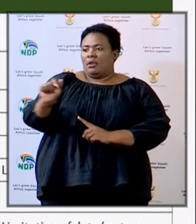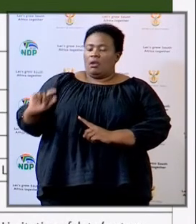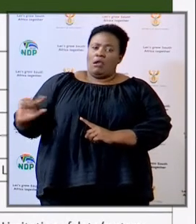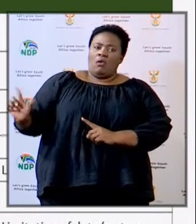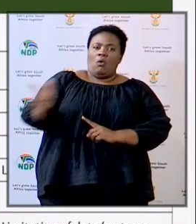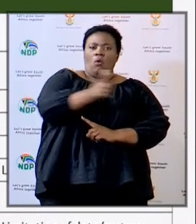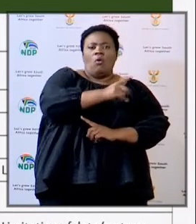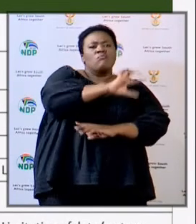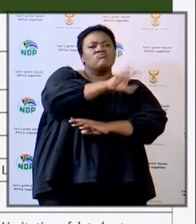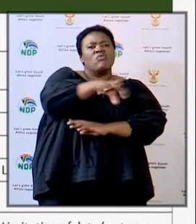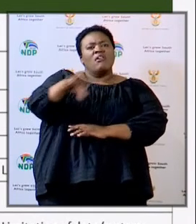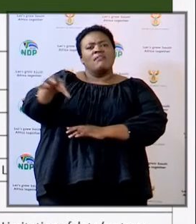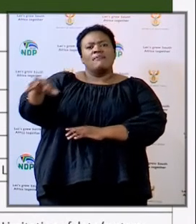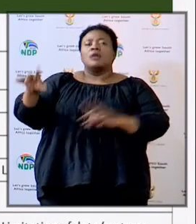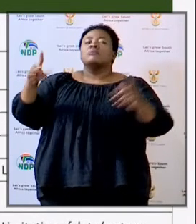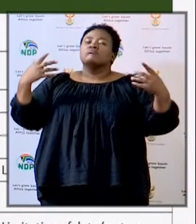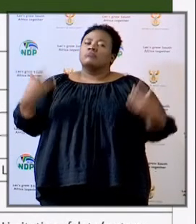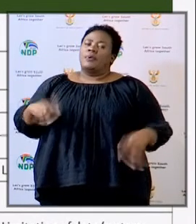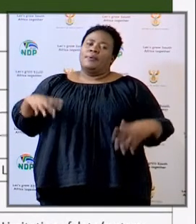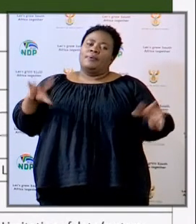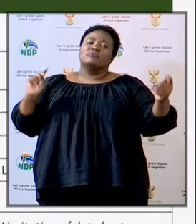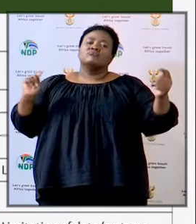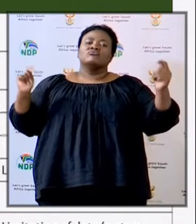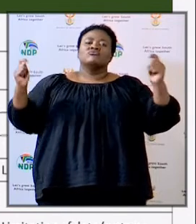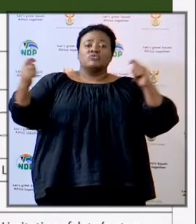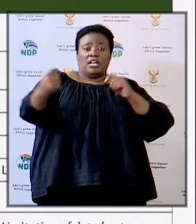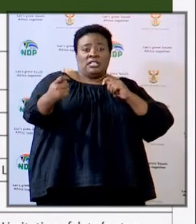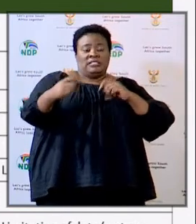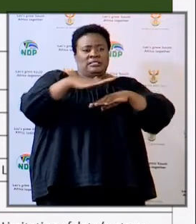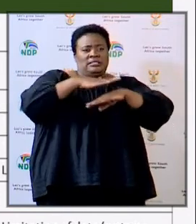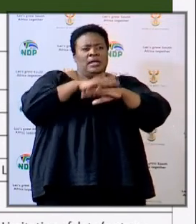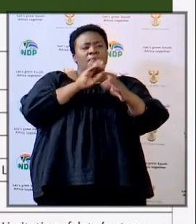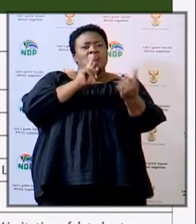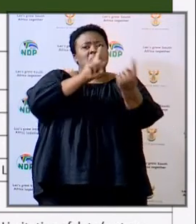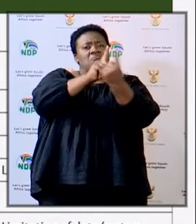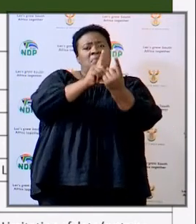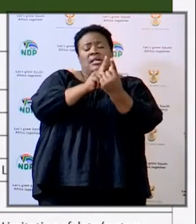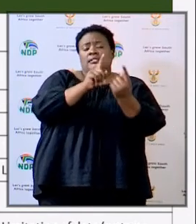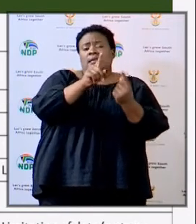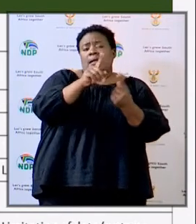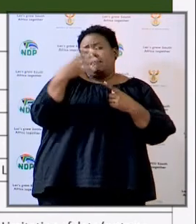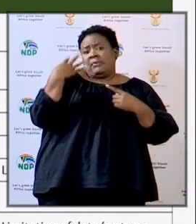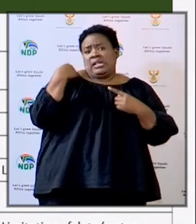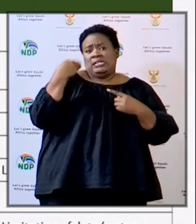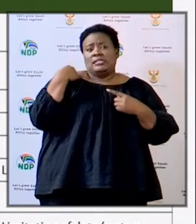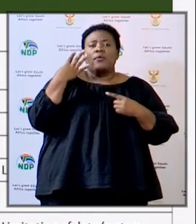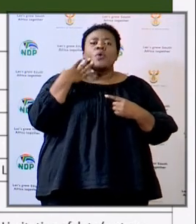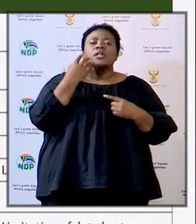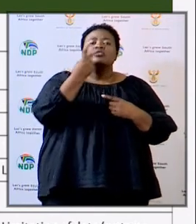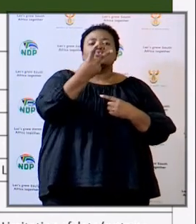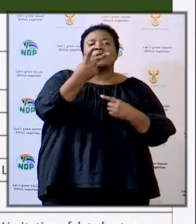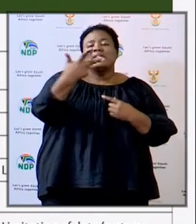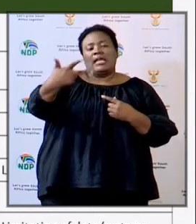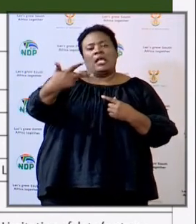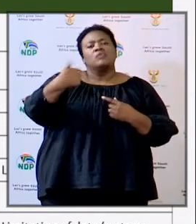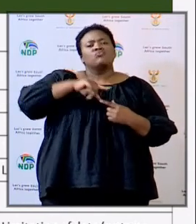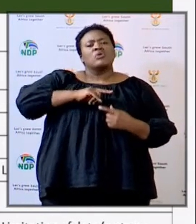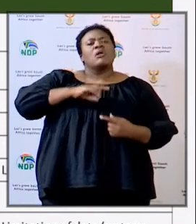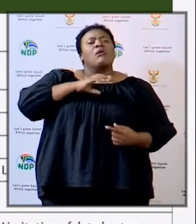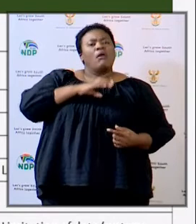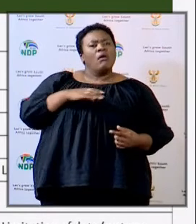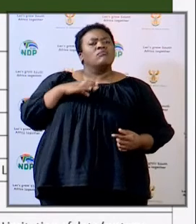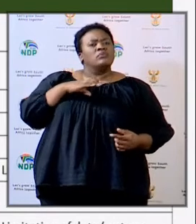changed, you know, significantly. When we went to see Minister and CEM on the 28th, we were